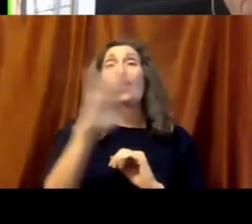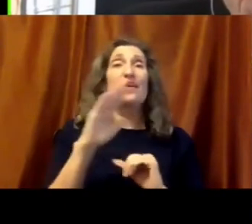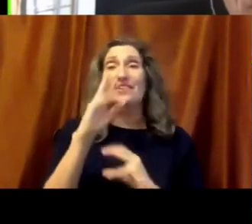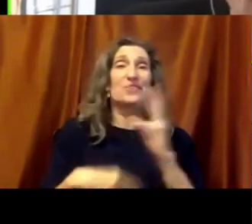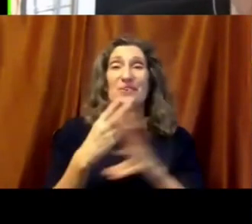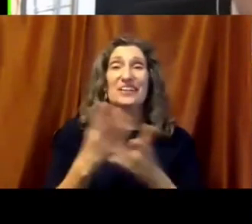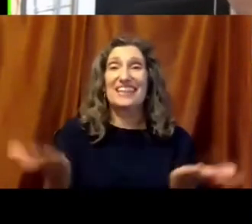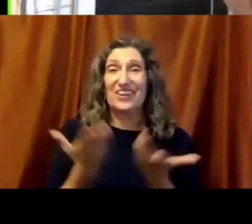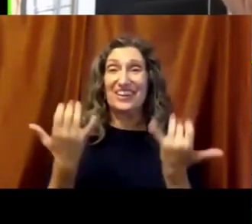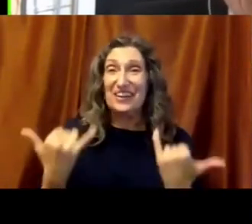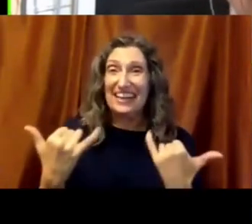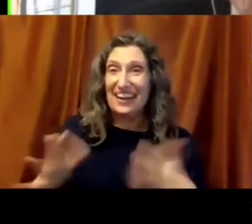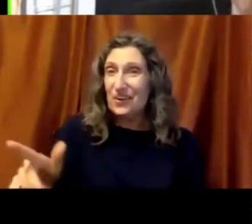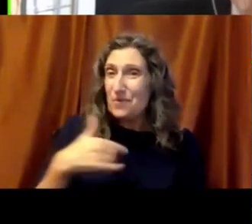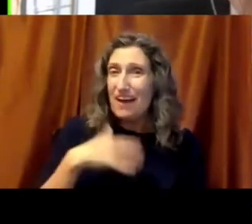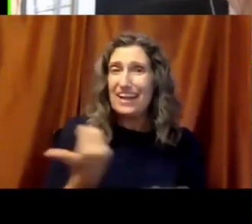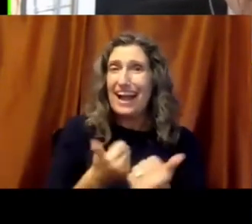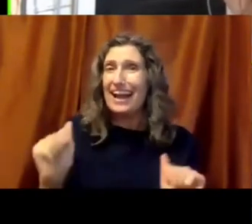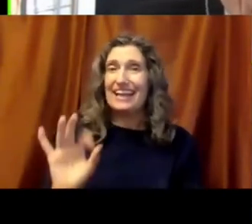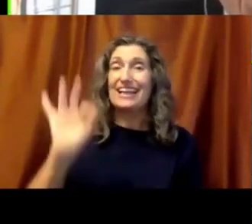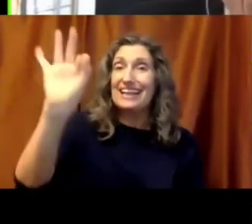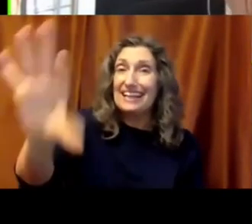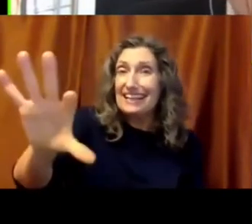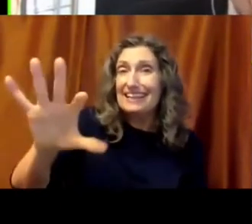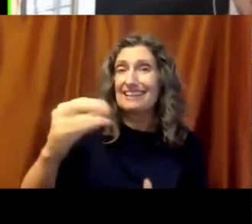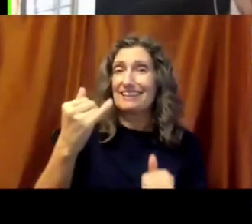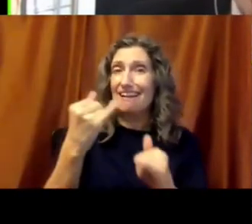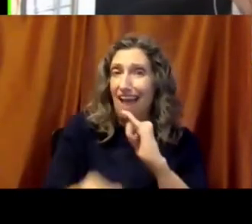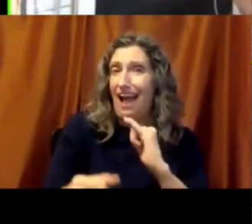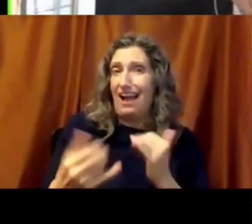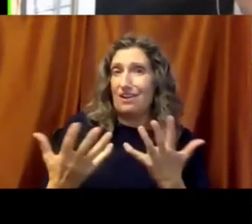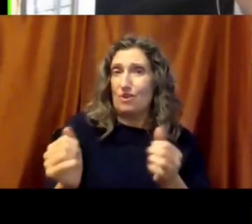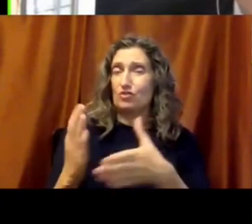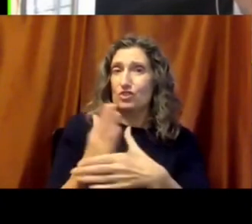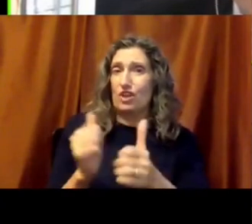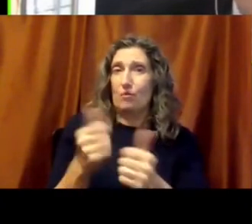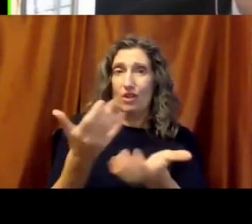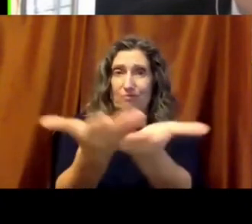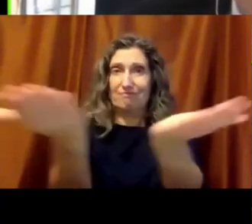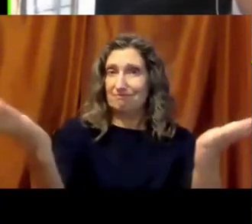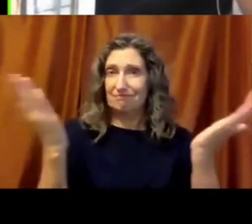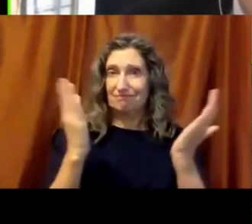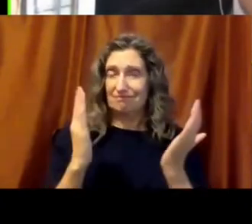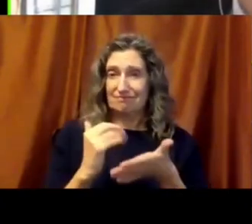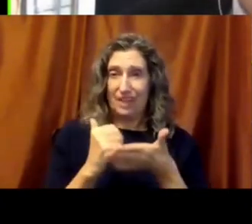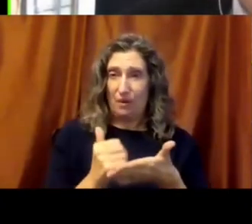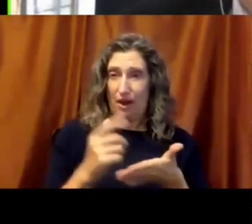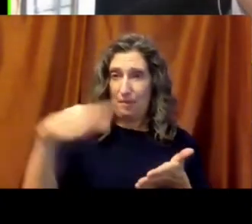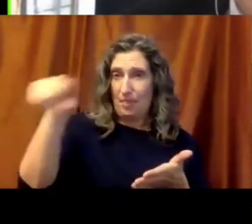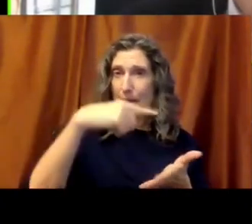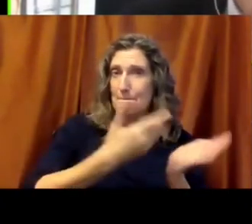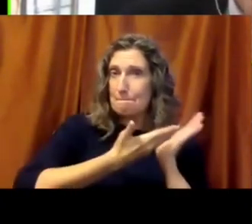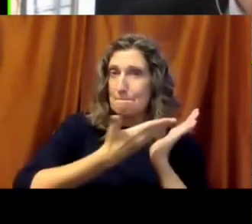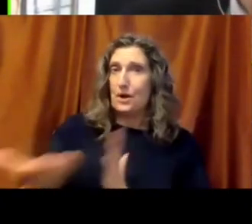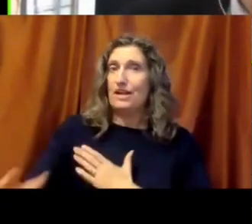all over the country. Things that you want to share that will help them carry this